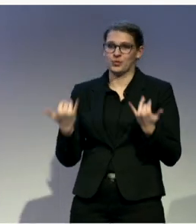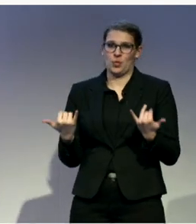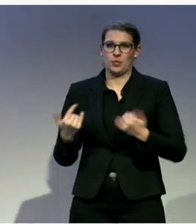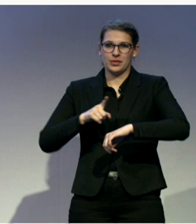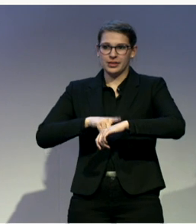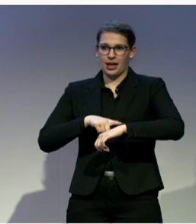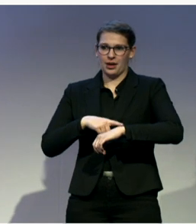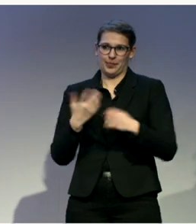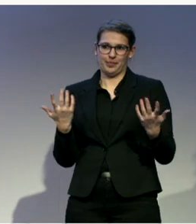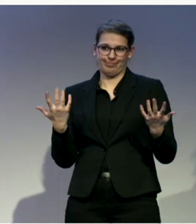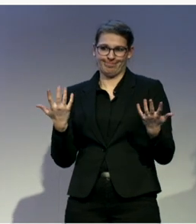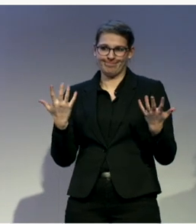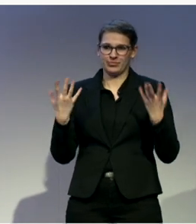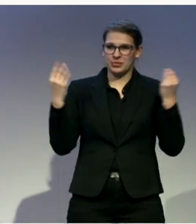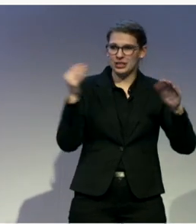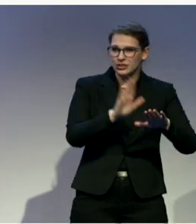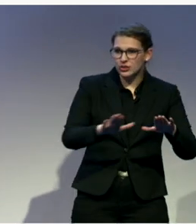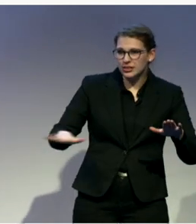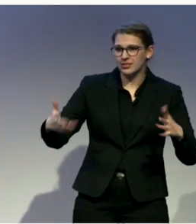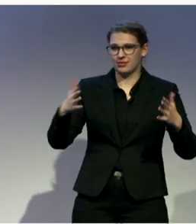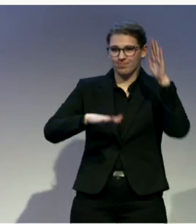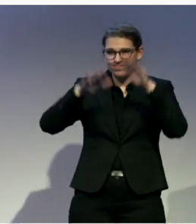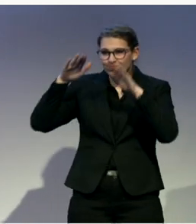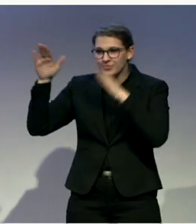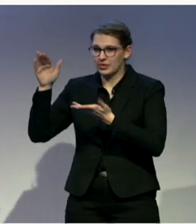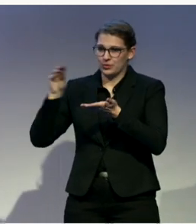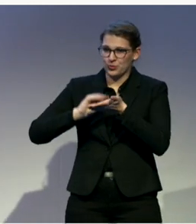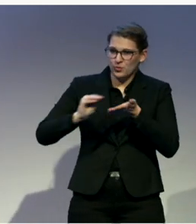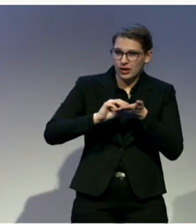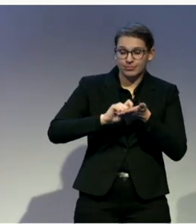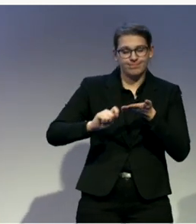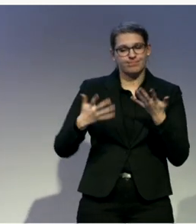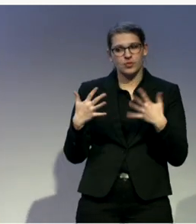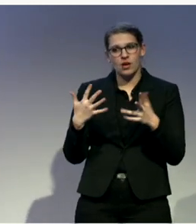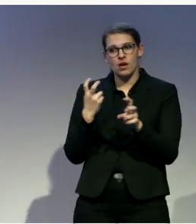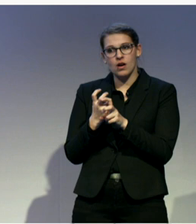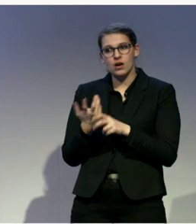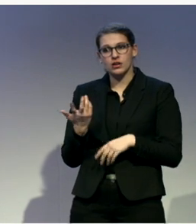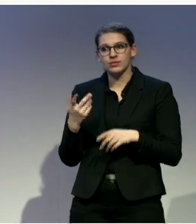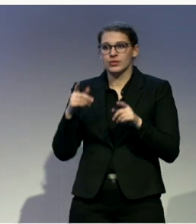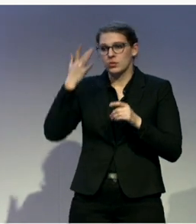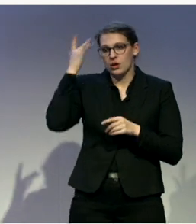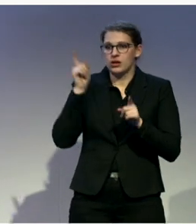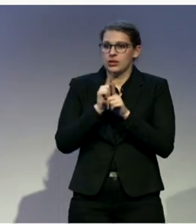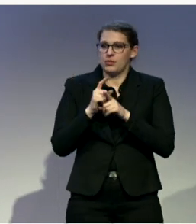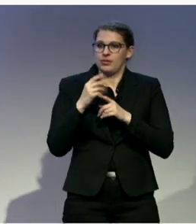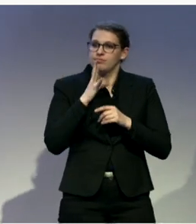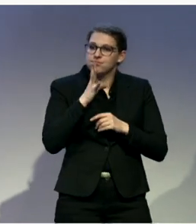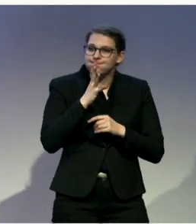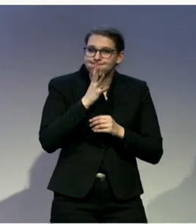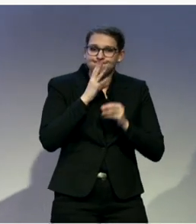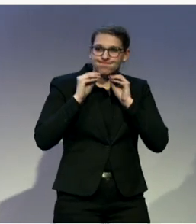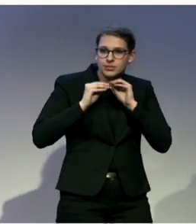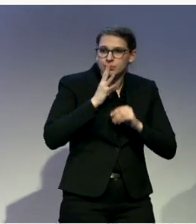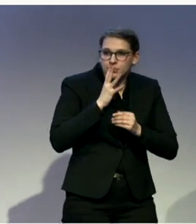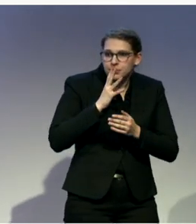And for a lot of children, they can't read or can't write. It's really a problem because they just grew up in an